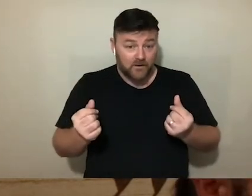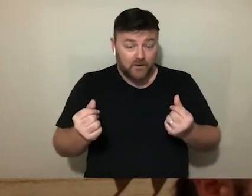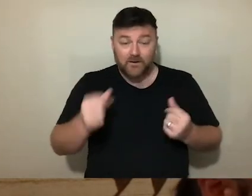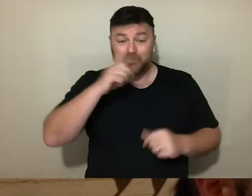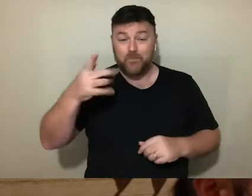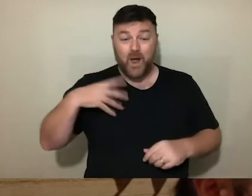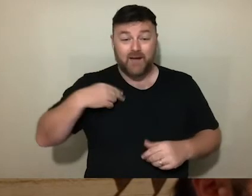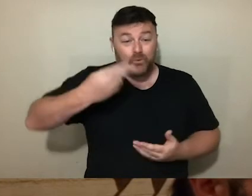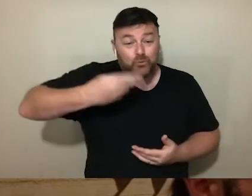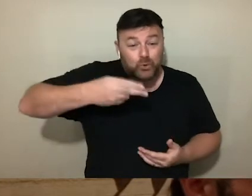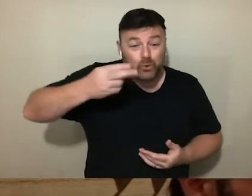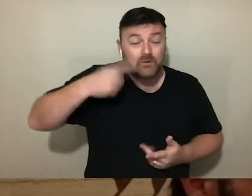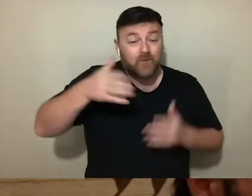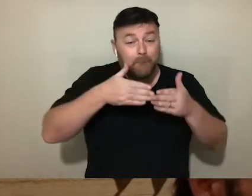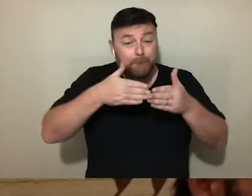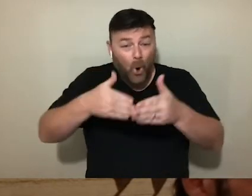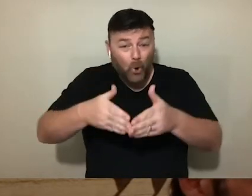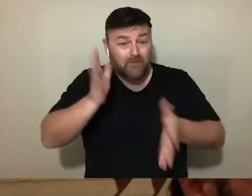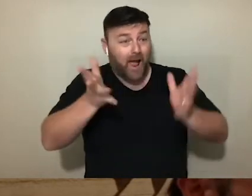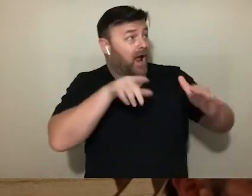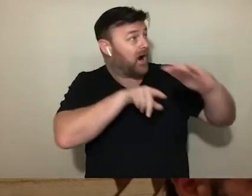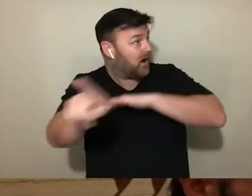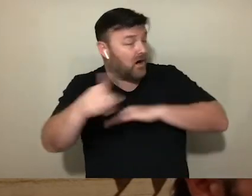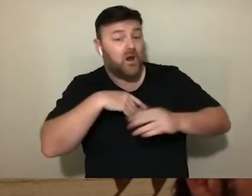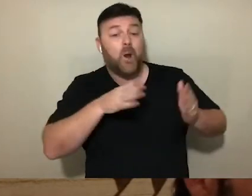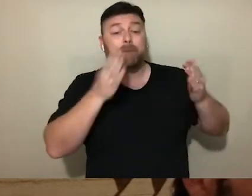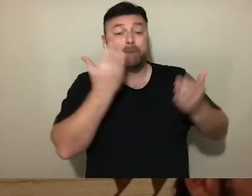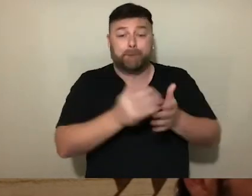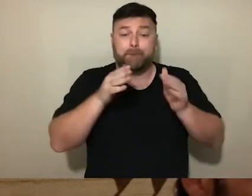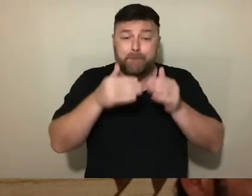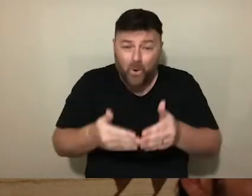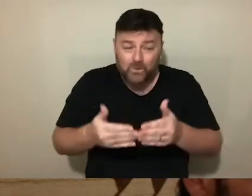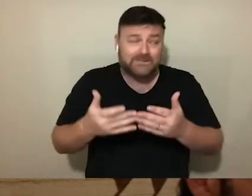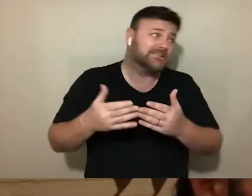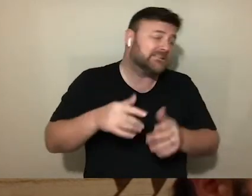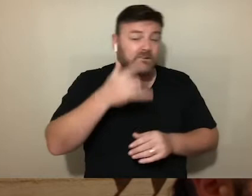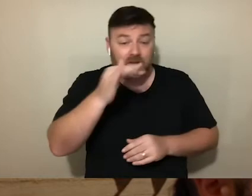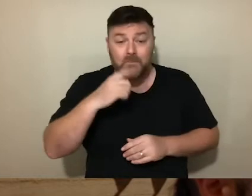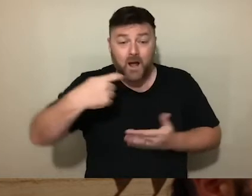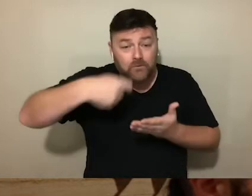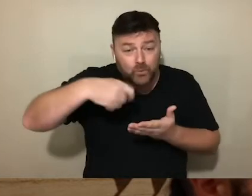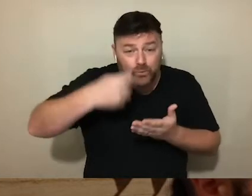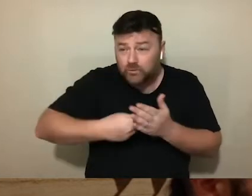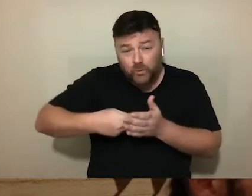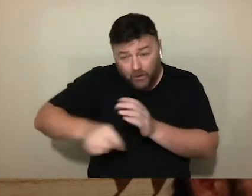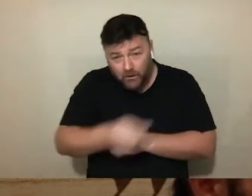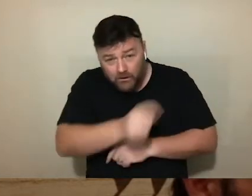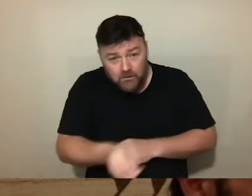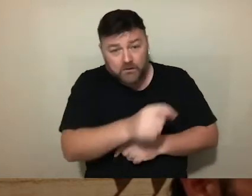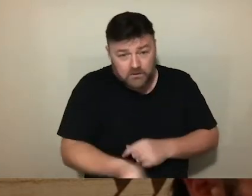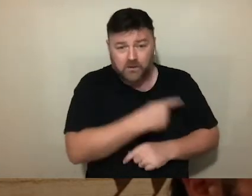political action has been taken at the institutional level that does not reproduce an evidently unsustainable and violent humanitarian